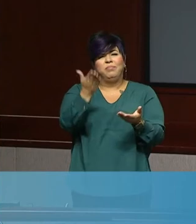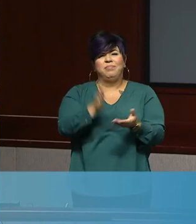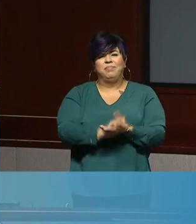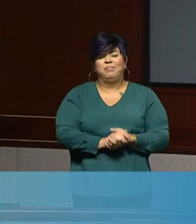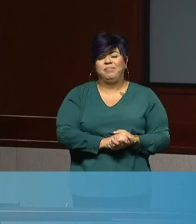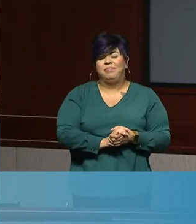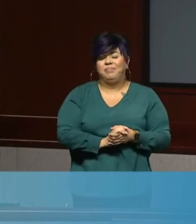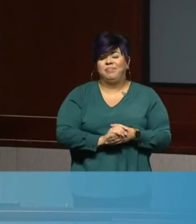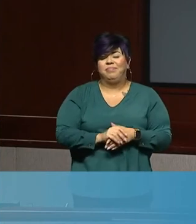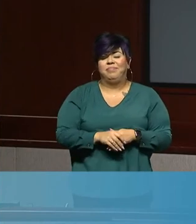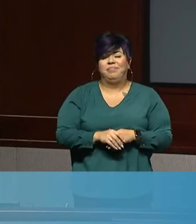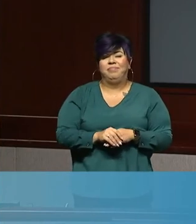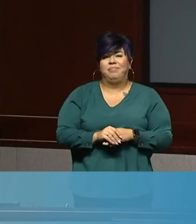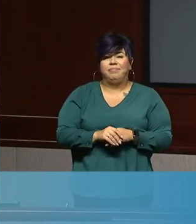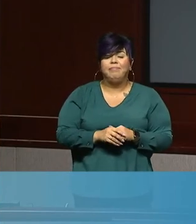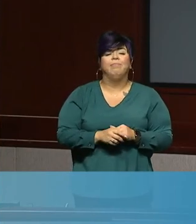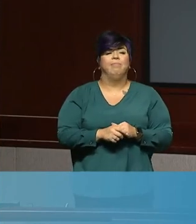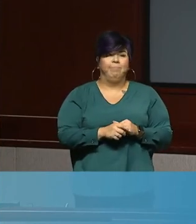Okay.